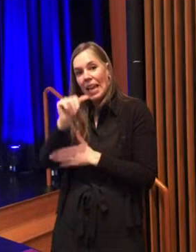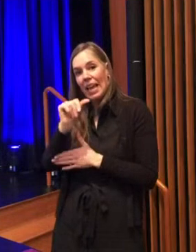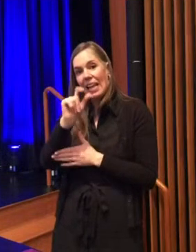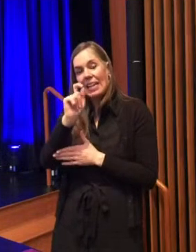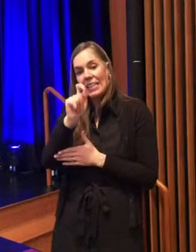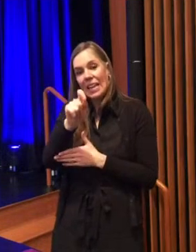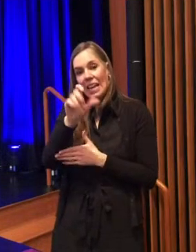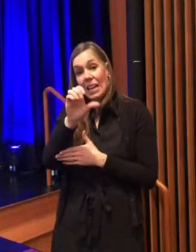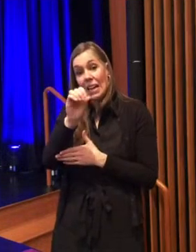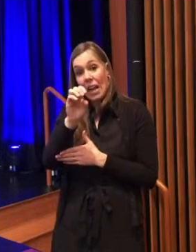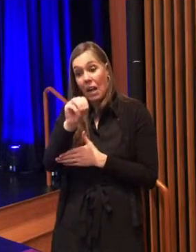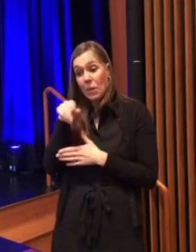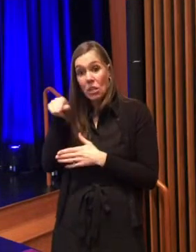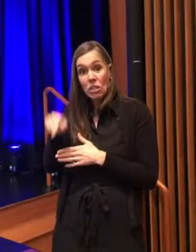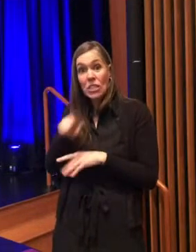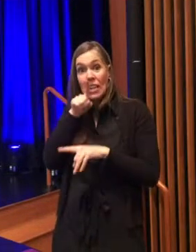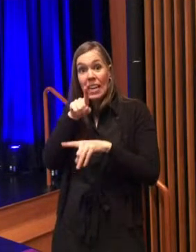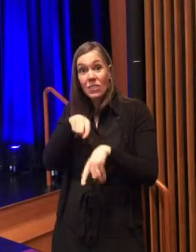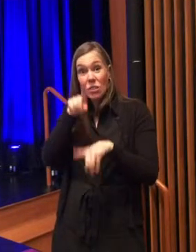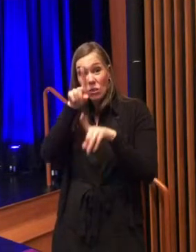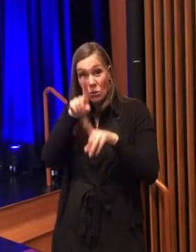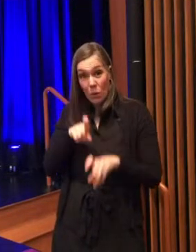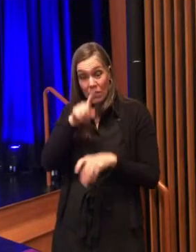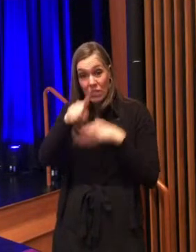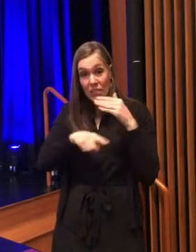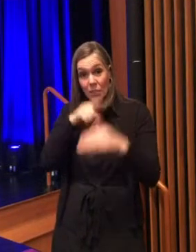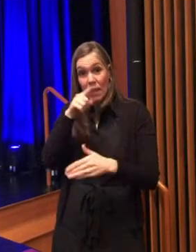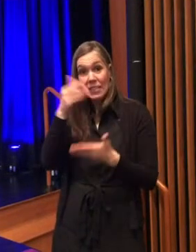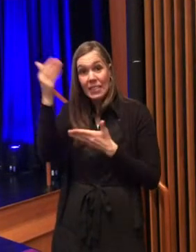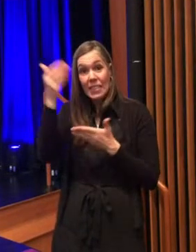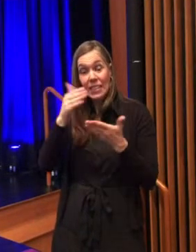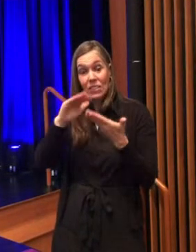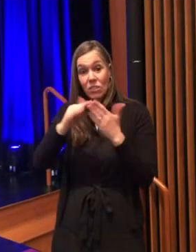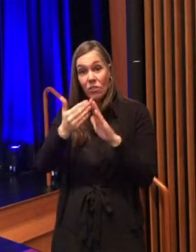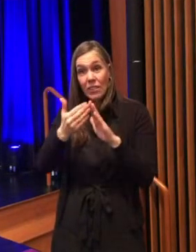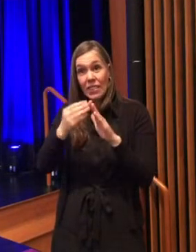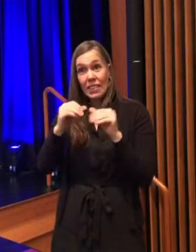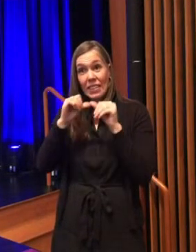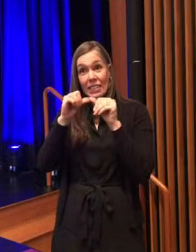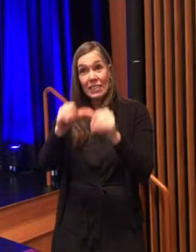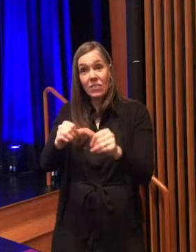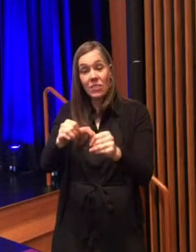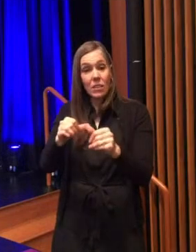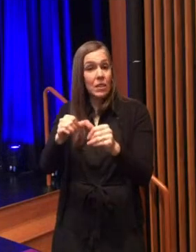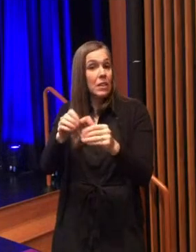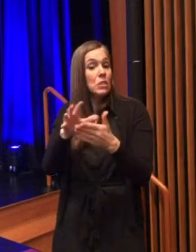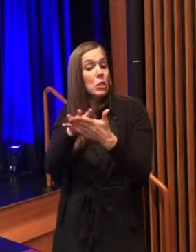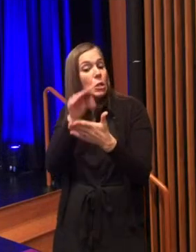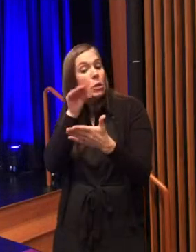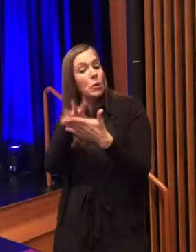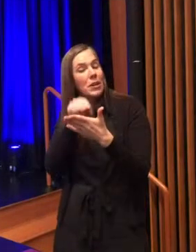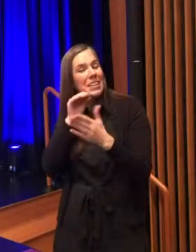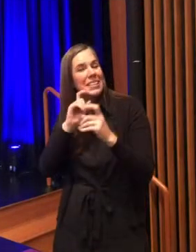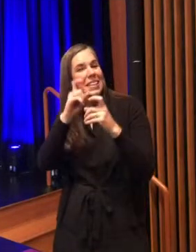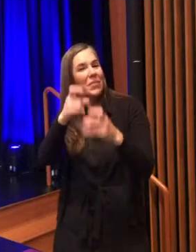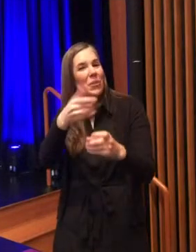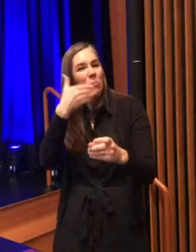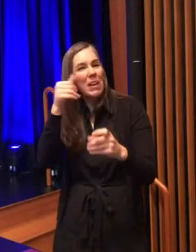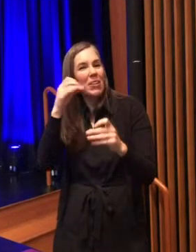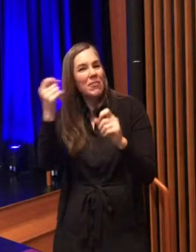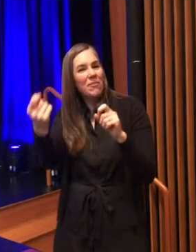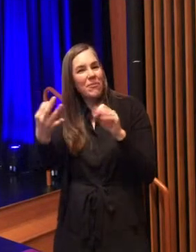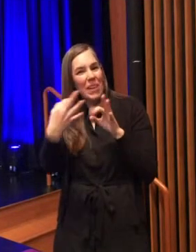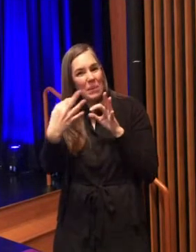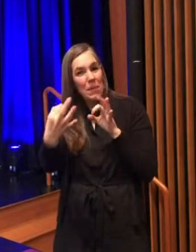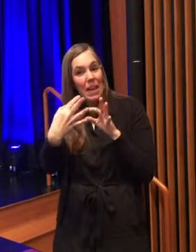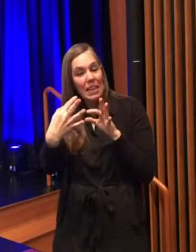only answers your questions about city services but is also continuously learning to give you better results in the future in the next few months we'll